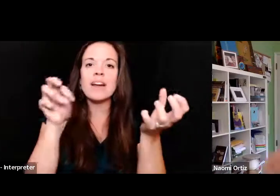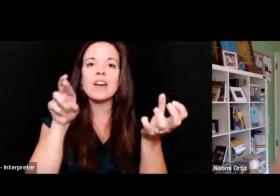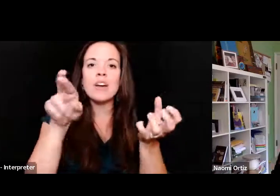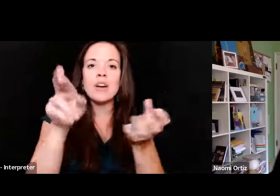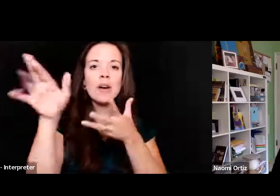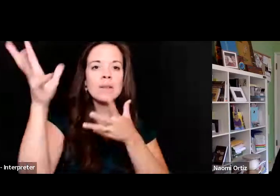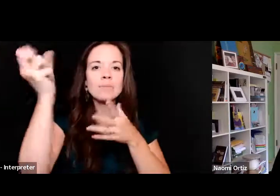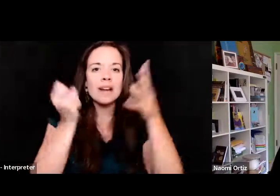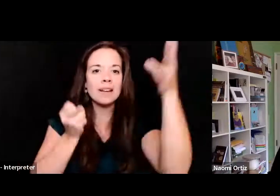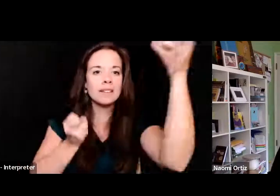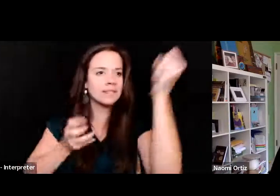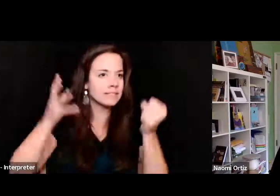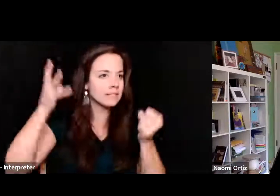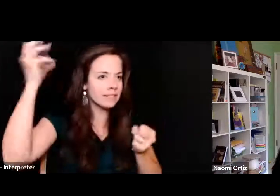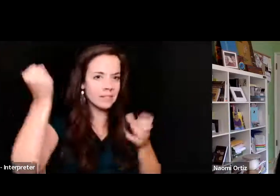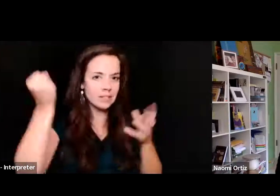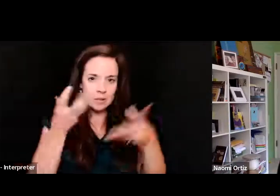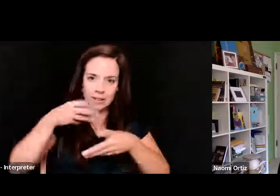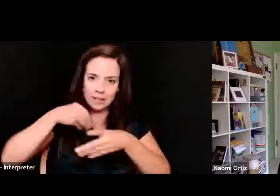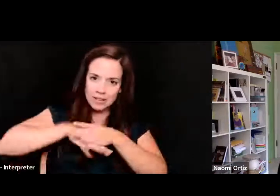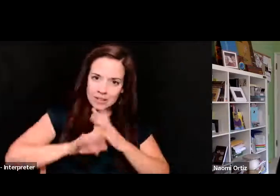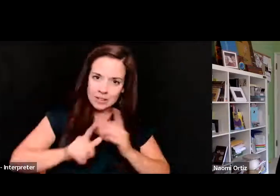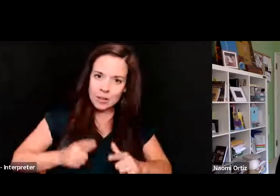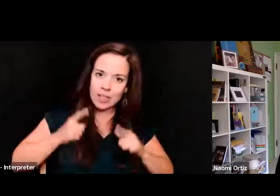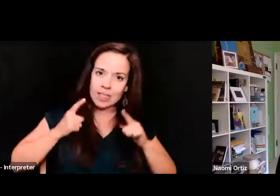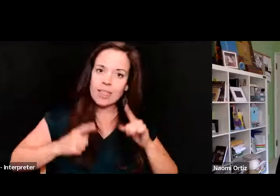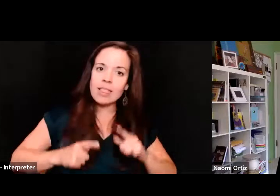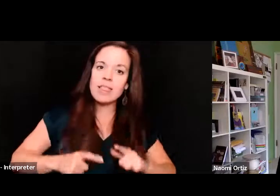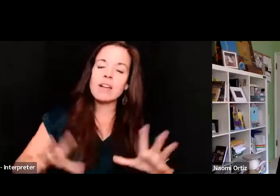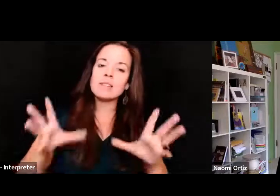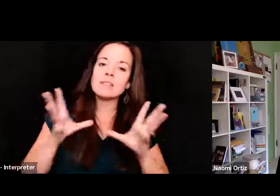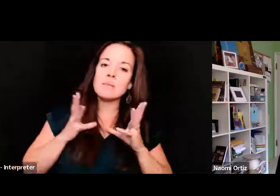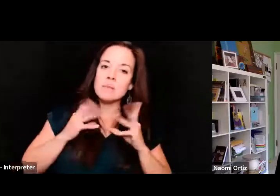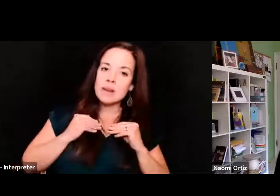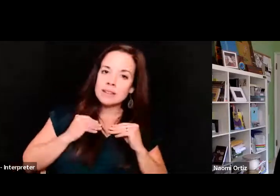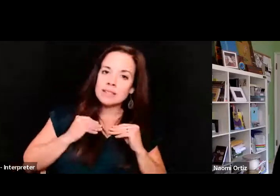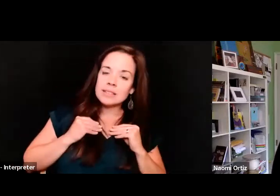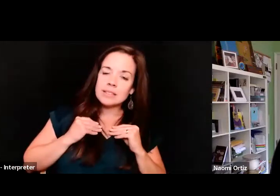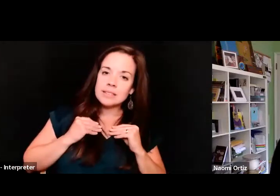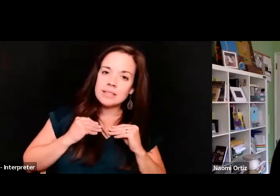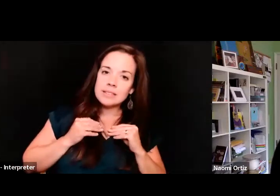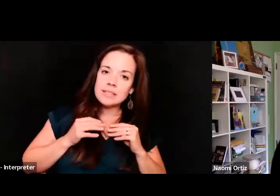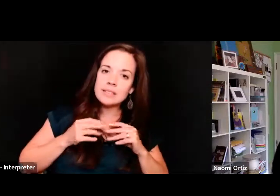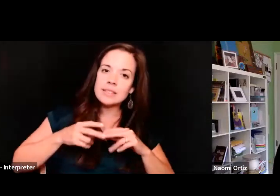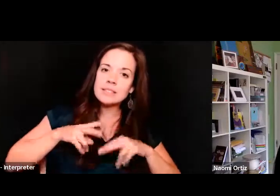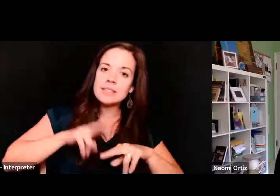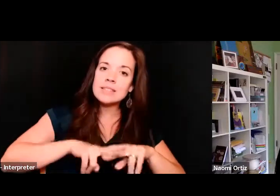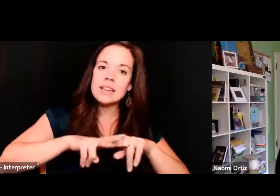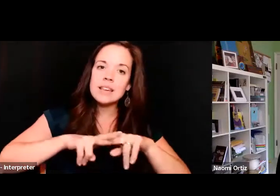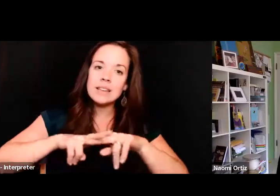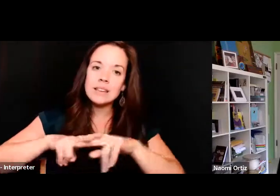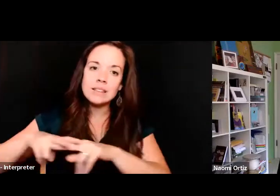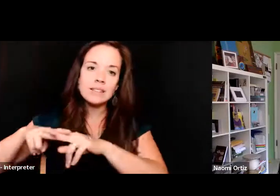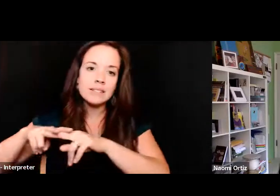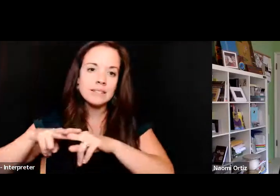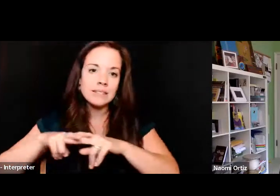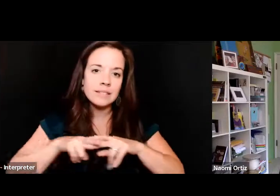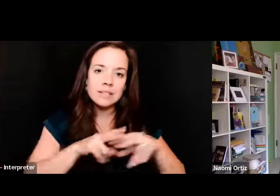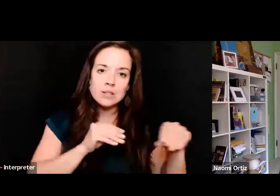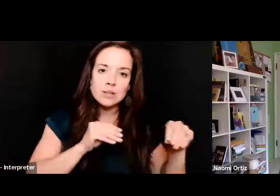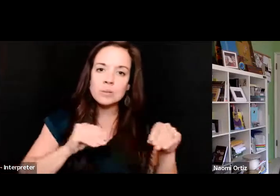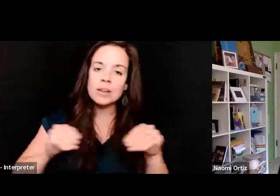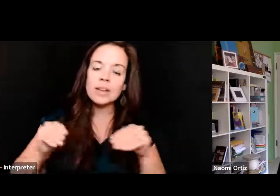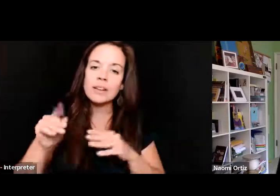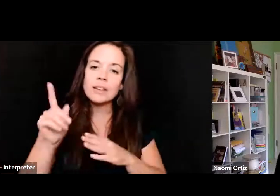Pull down into lungs. Embrace. Sit. Sway. Take a minute.